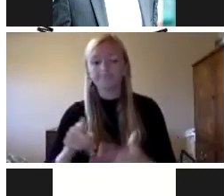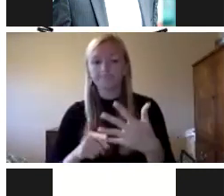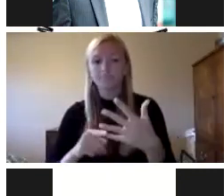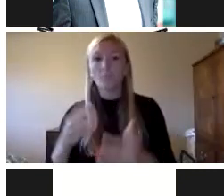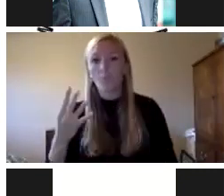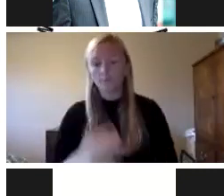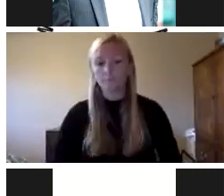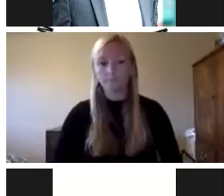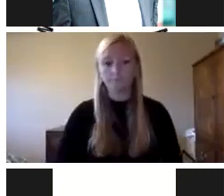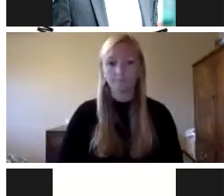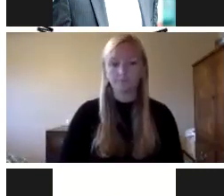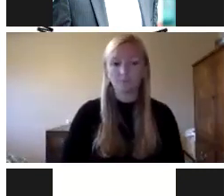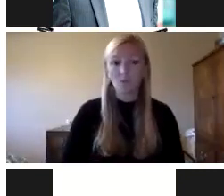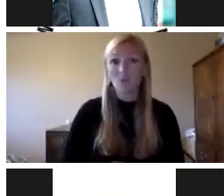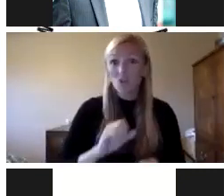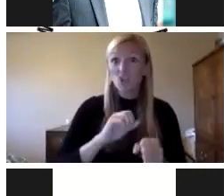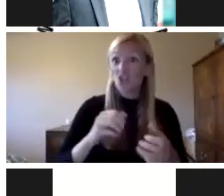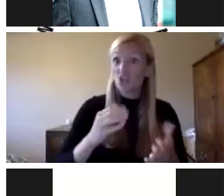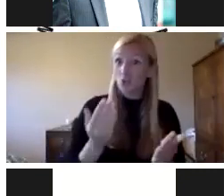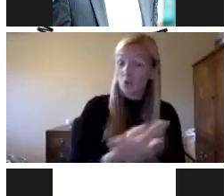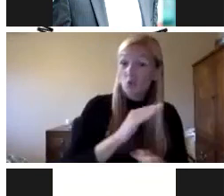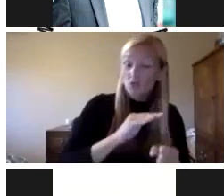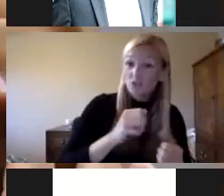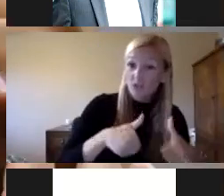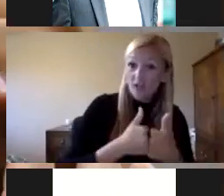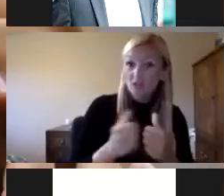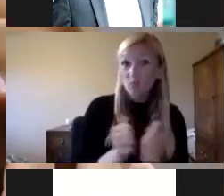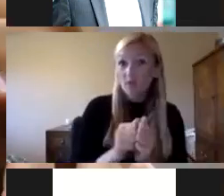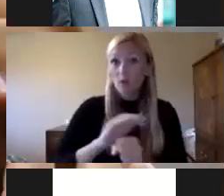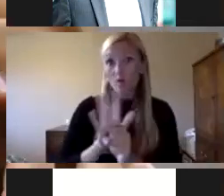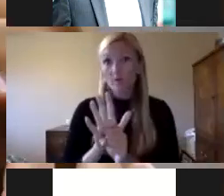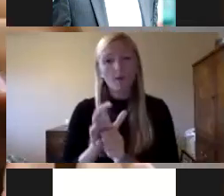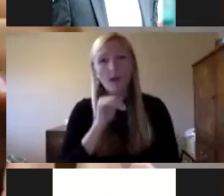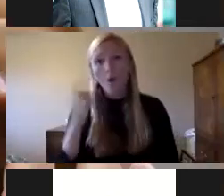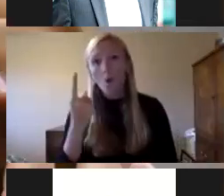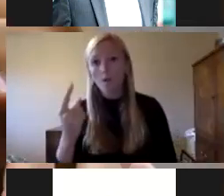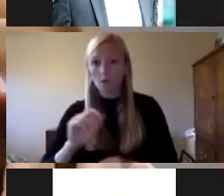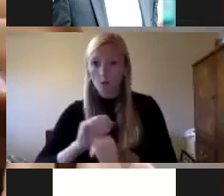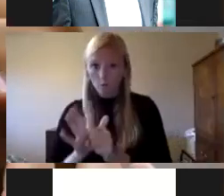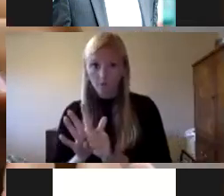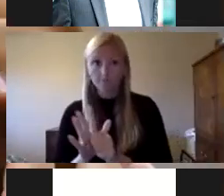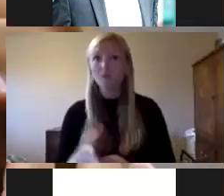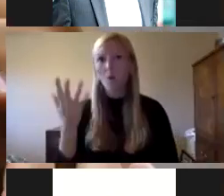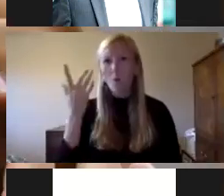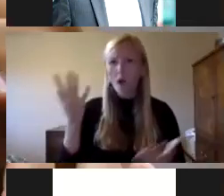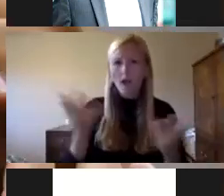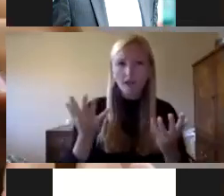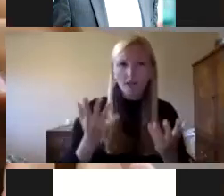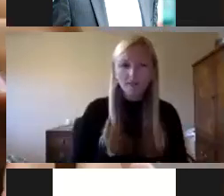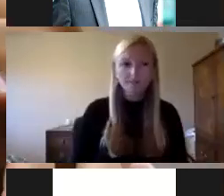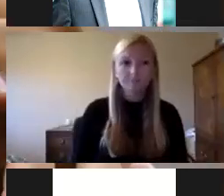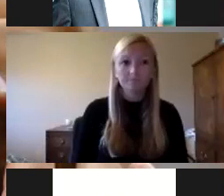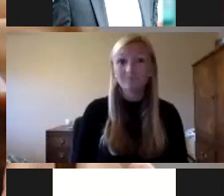opportunities of covid and not just covid but with transition in mind so why are we here we are in unprecedented